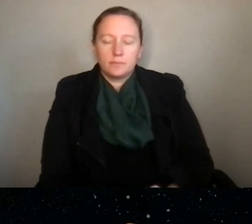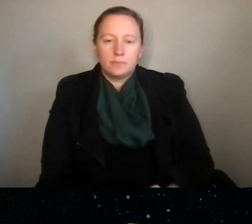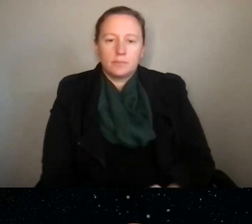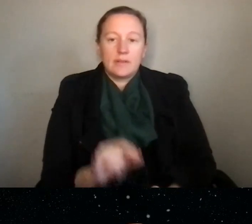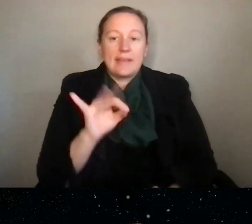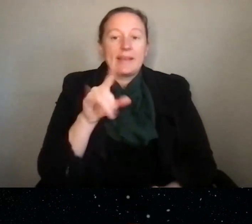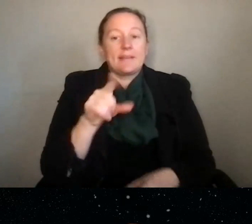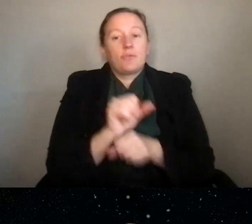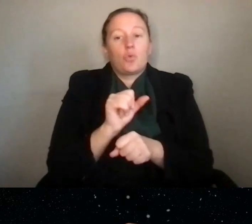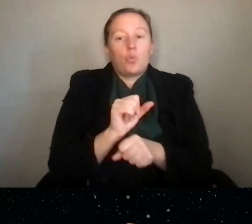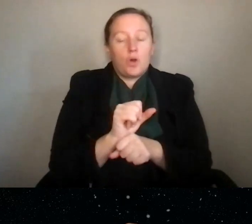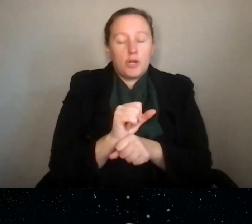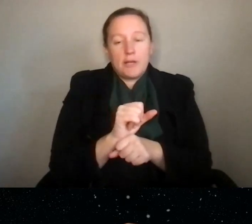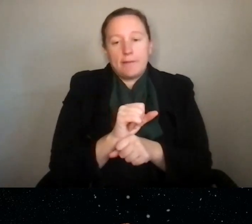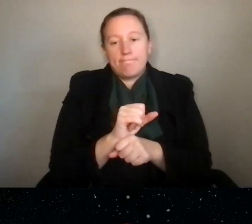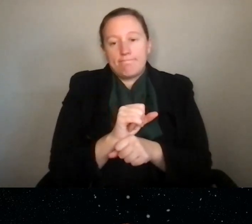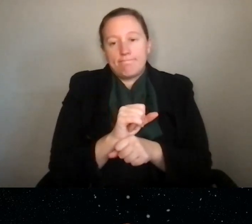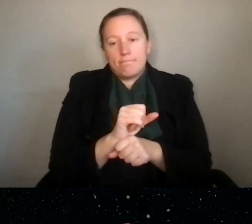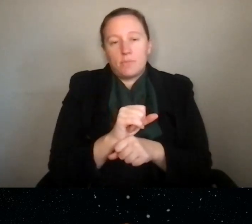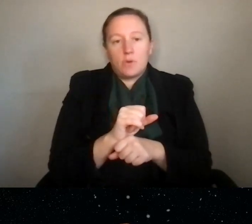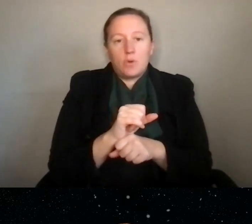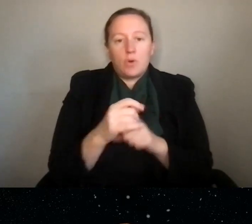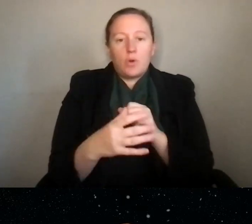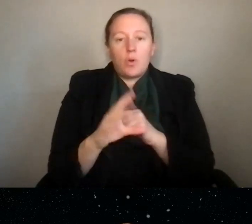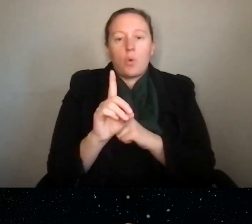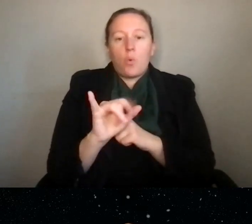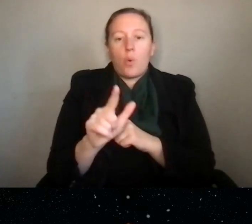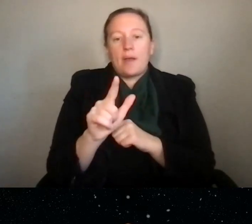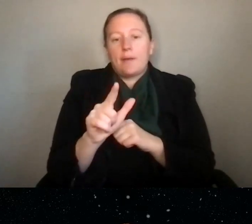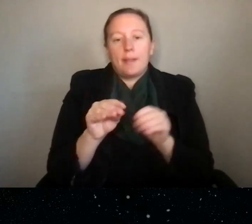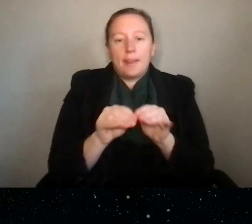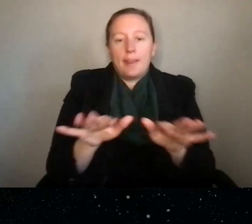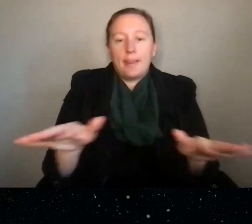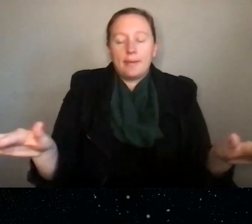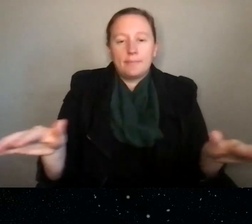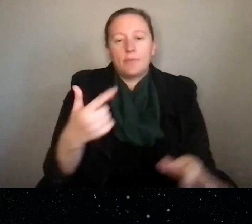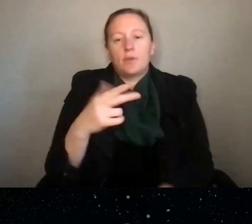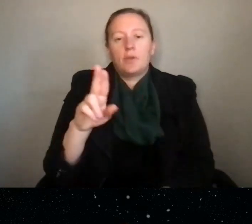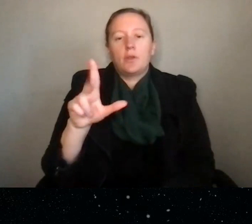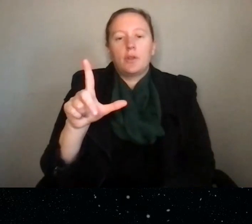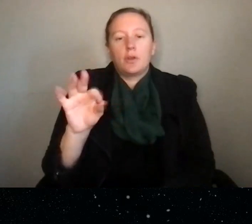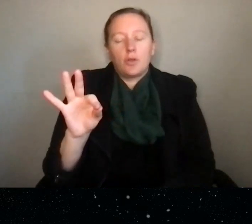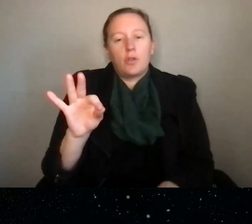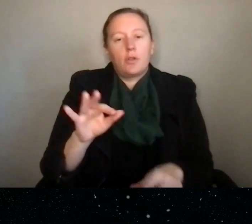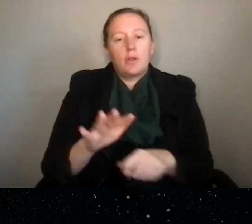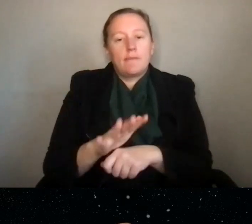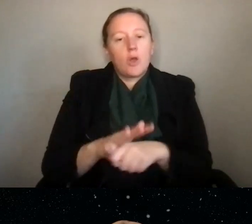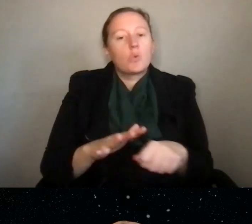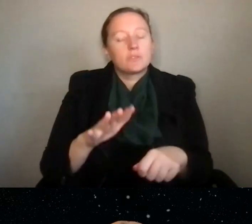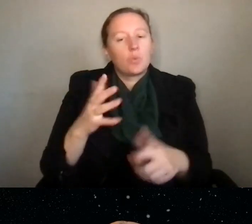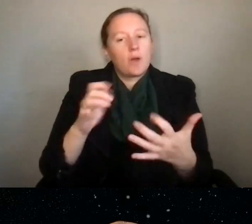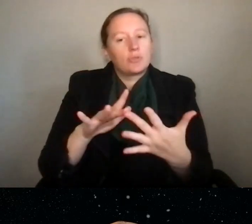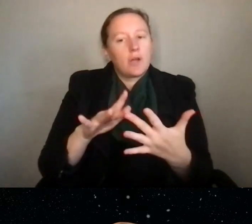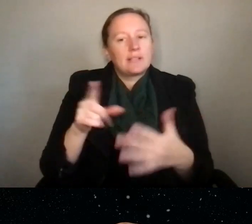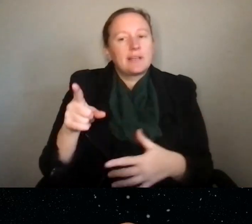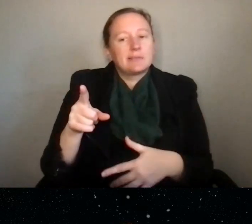If you're working on an oil spill in the Gulf Coast, you'll want to reach out to the ocean sciences program directors and ask them